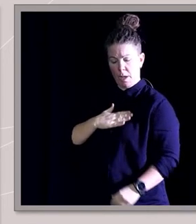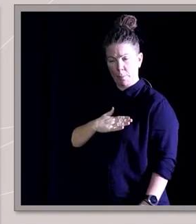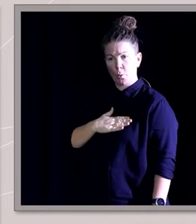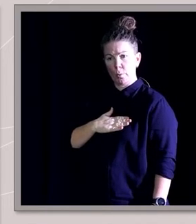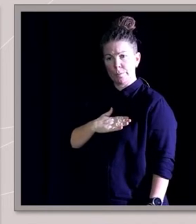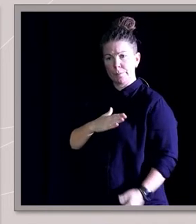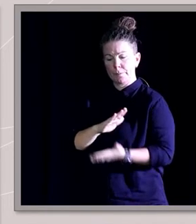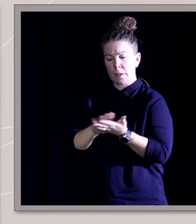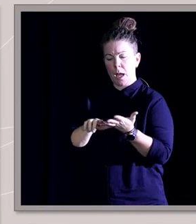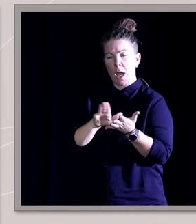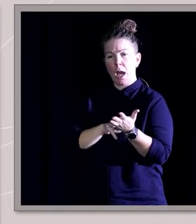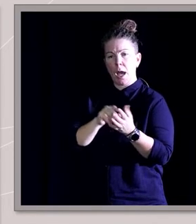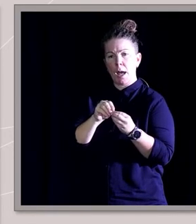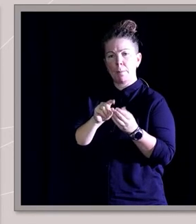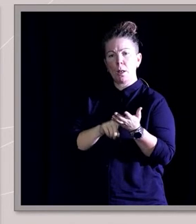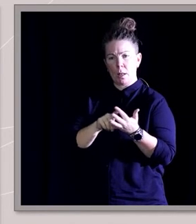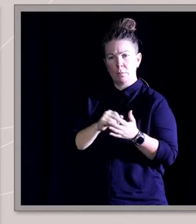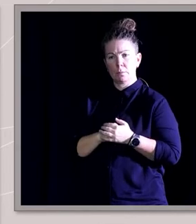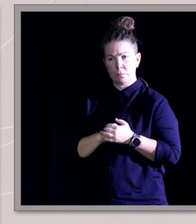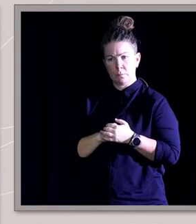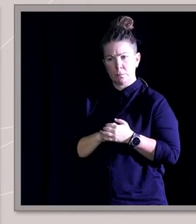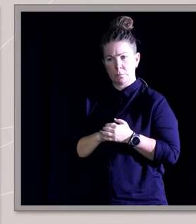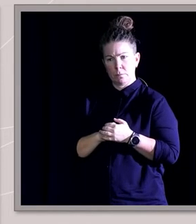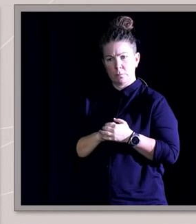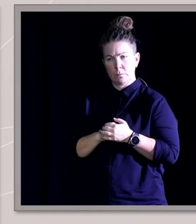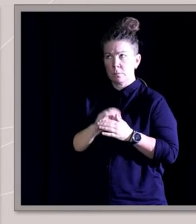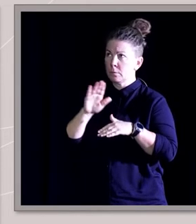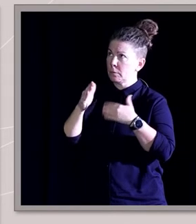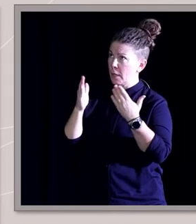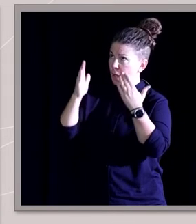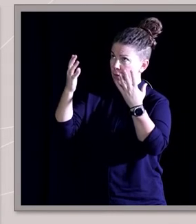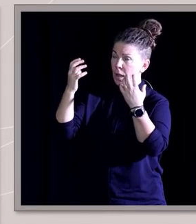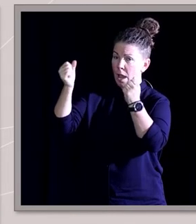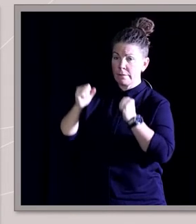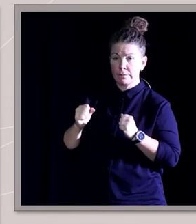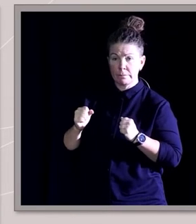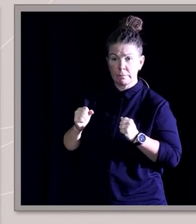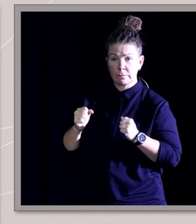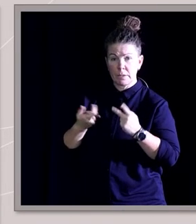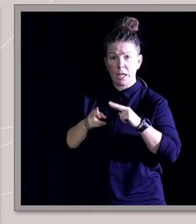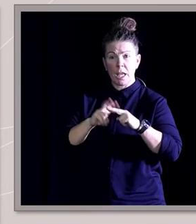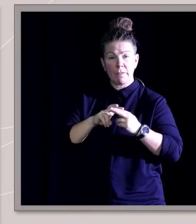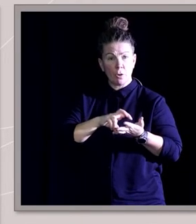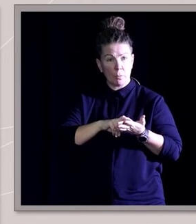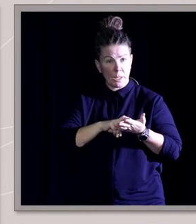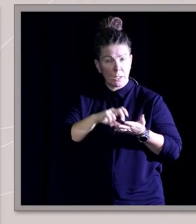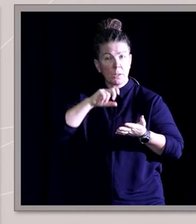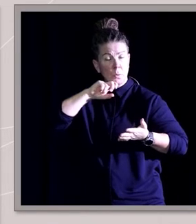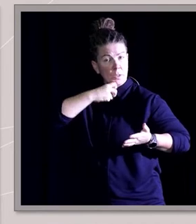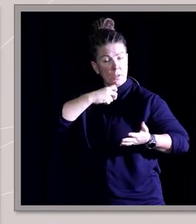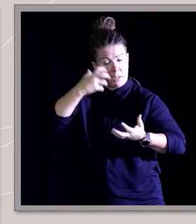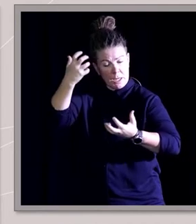to lay up your treasure in heaven, that the meek would inherit the earth, earth,